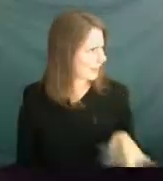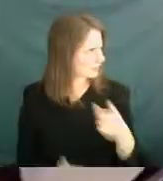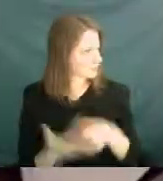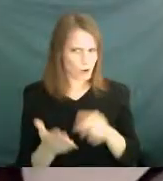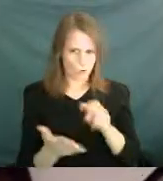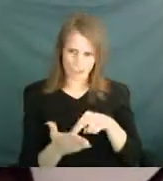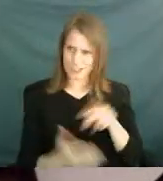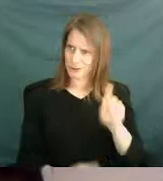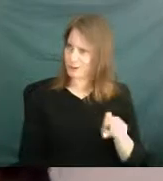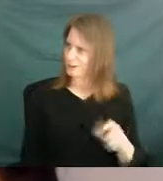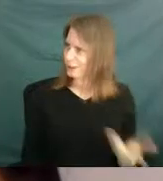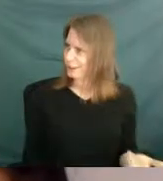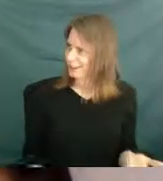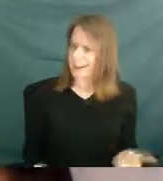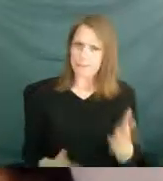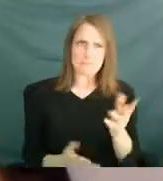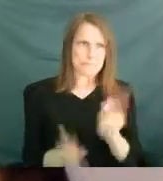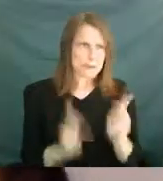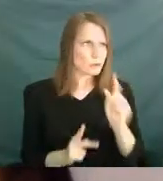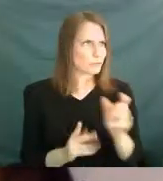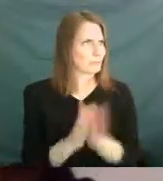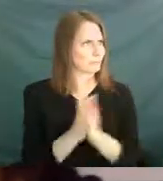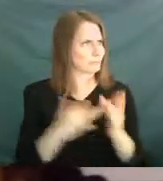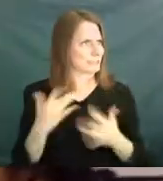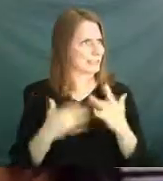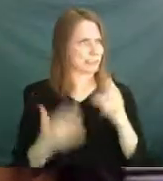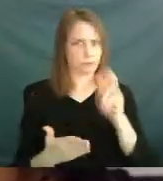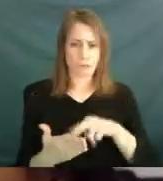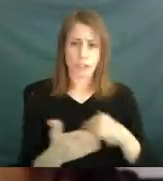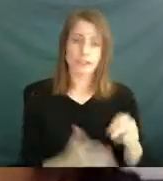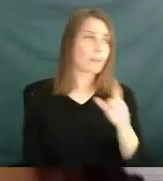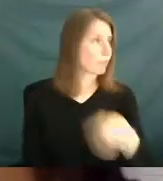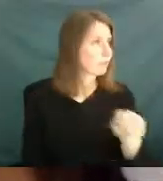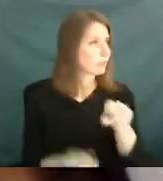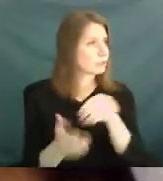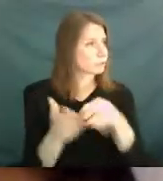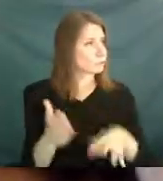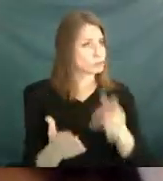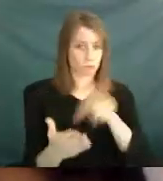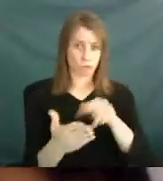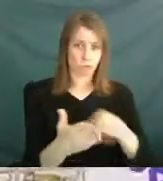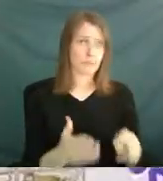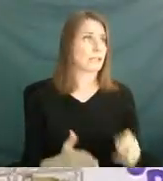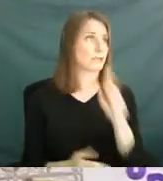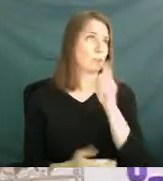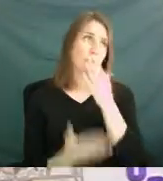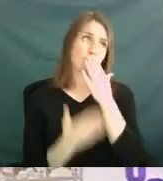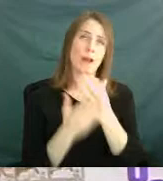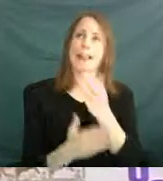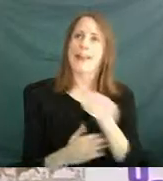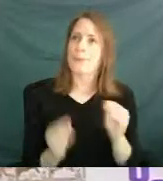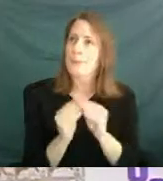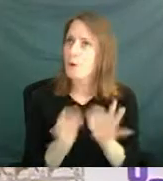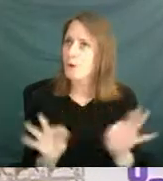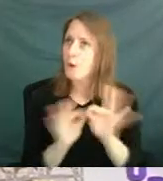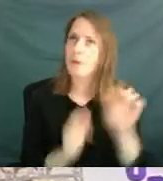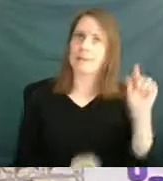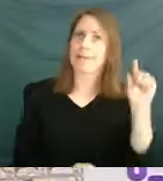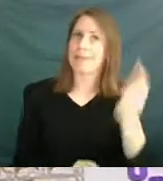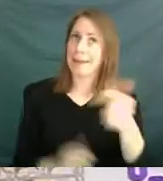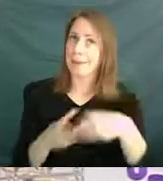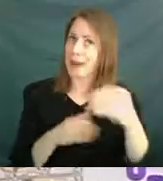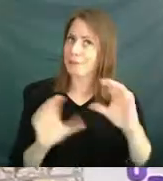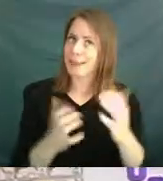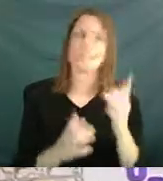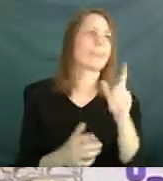adventure. These kids read very well. And more importantly, they keep reading. Many of the great books that we read in this